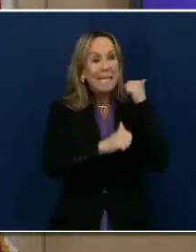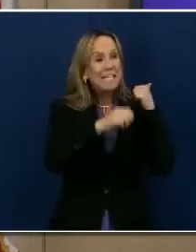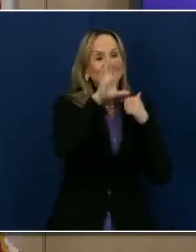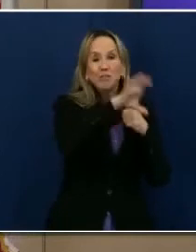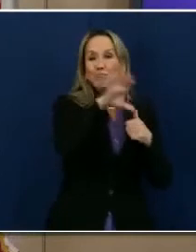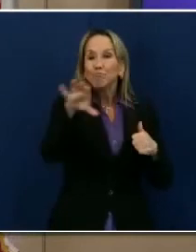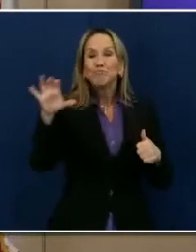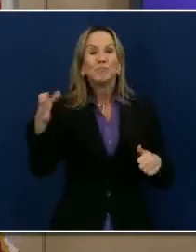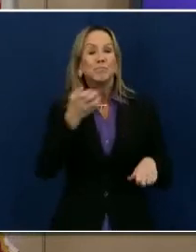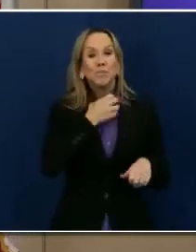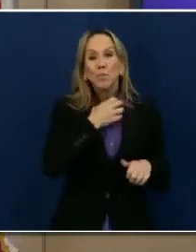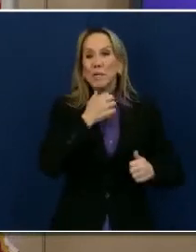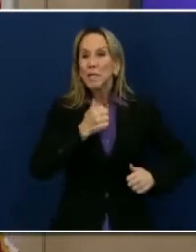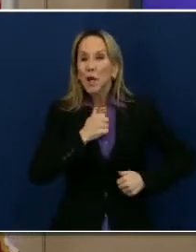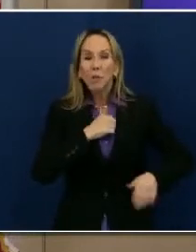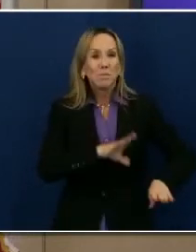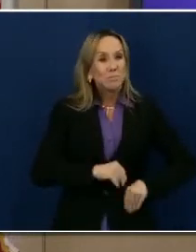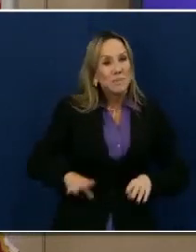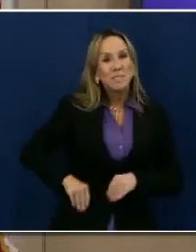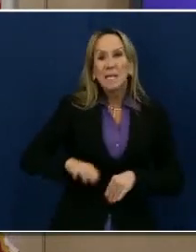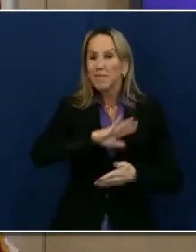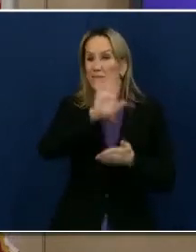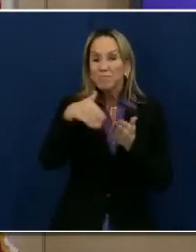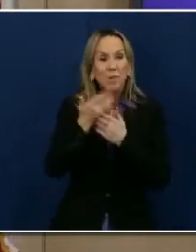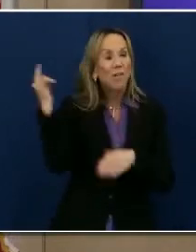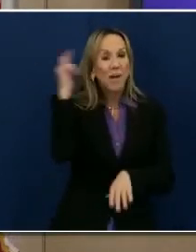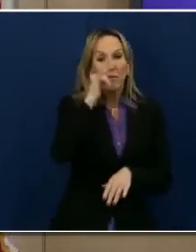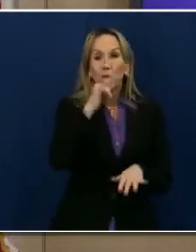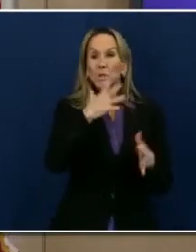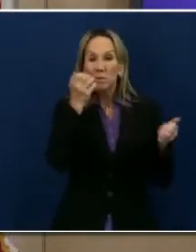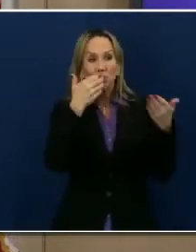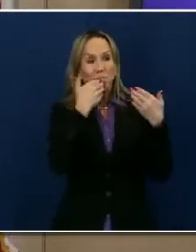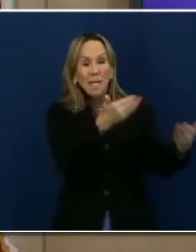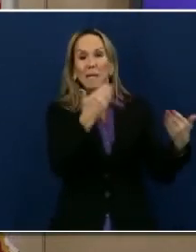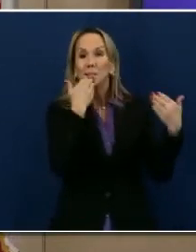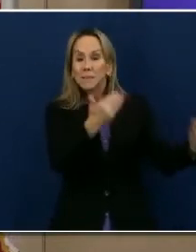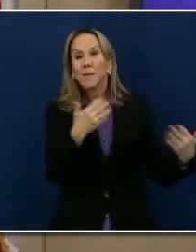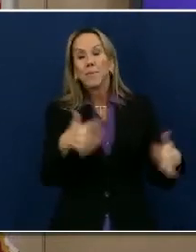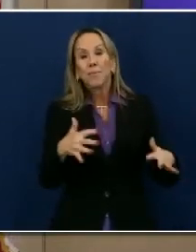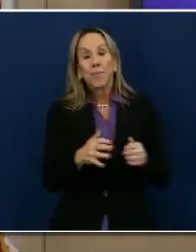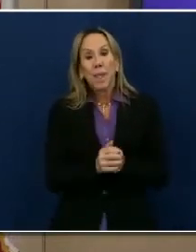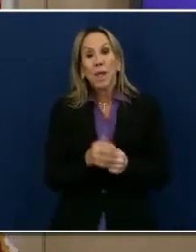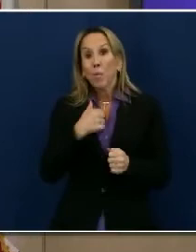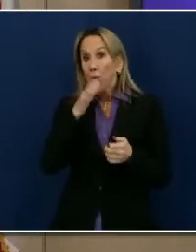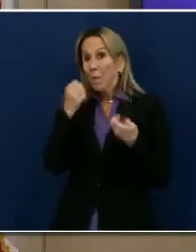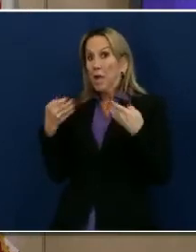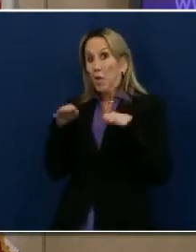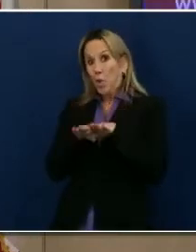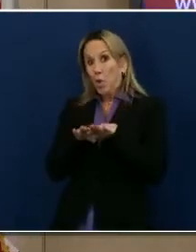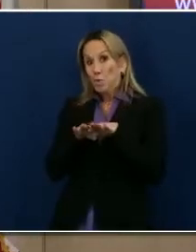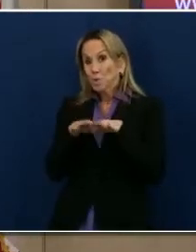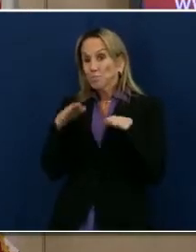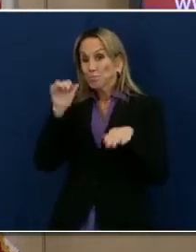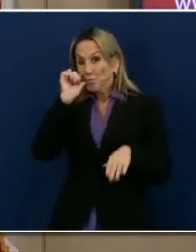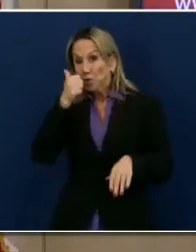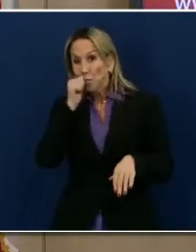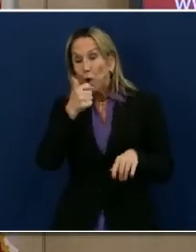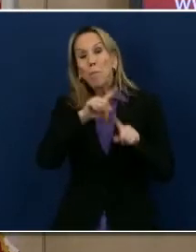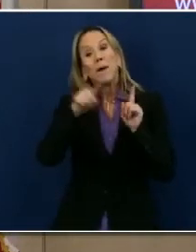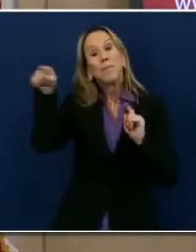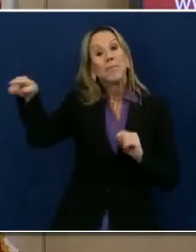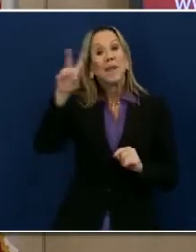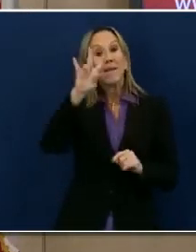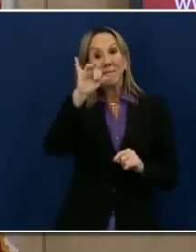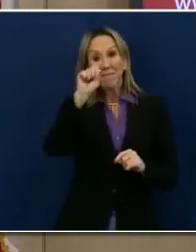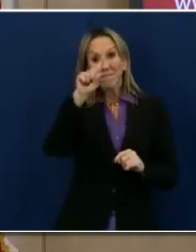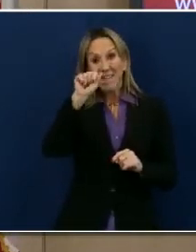In observance of Veterans Day, county offices will be closed Wednesday. But we are opening a new testing site in Vista with the capacity